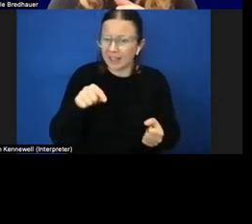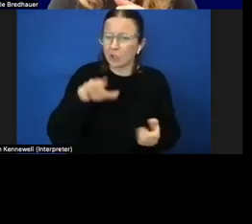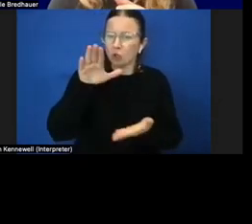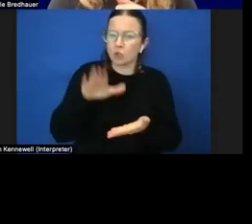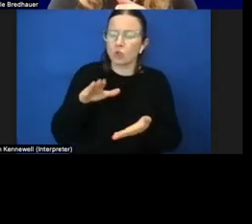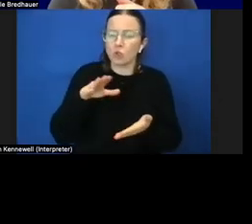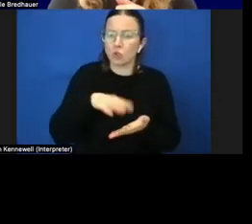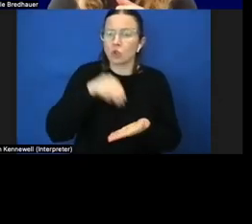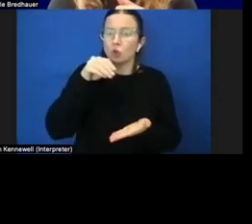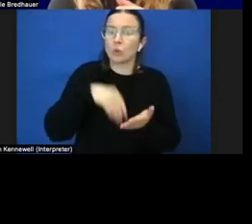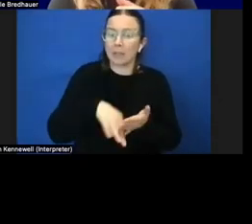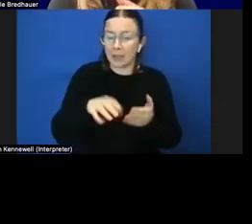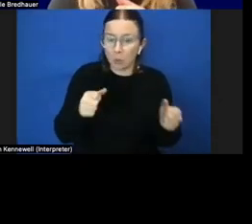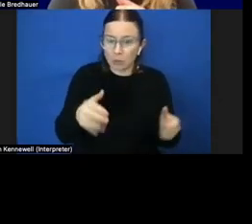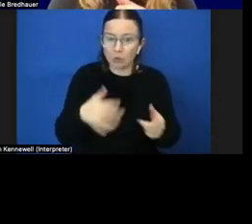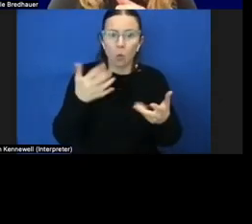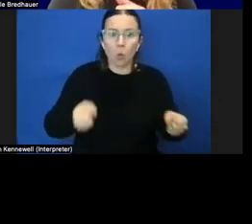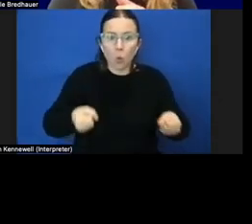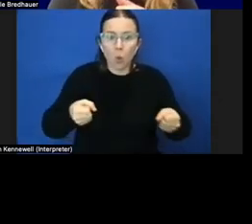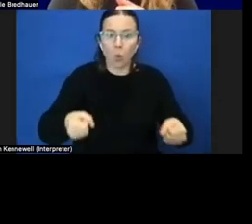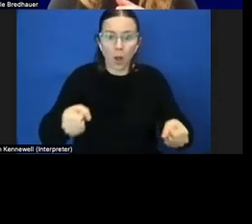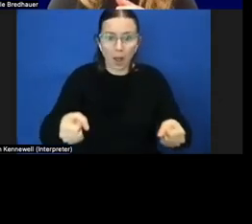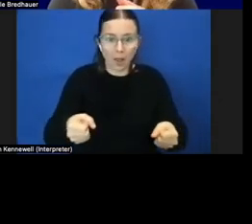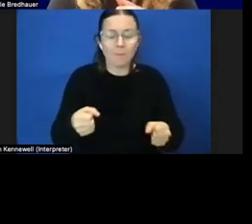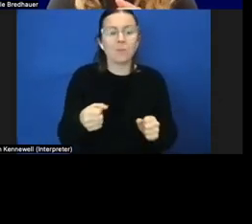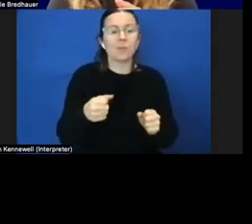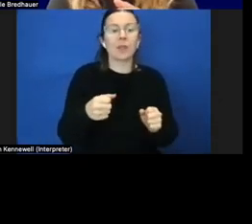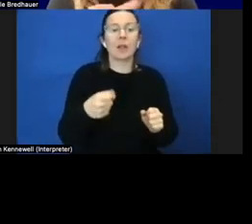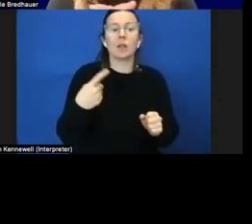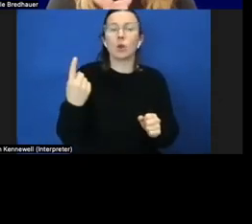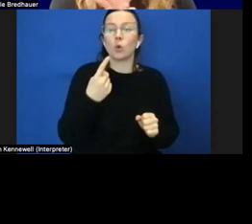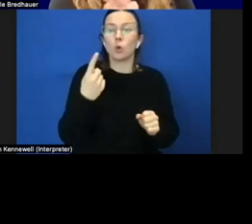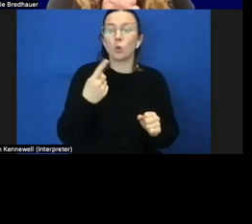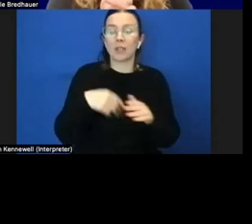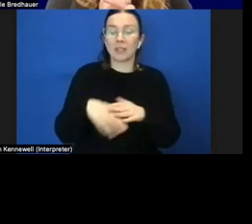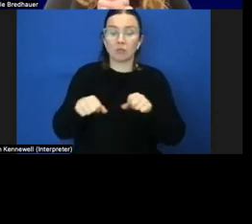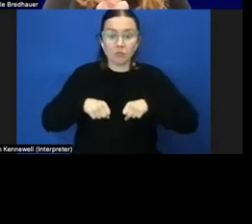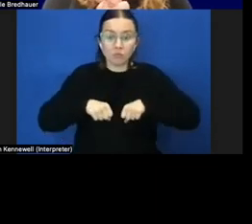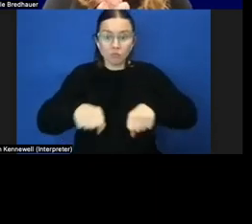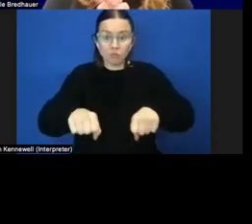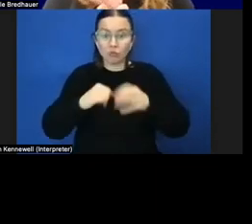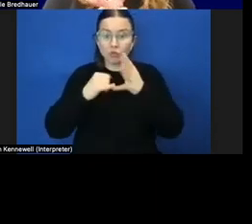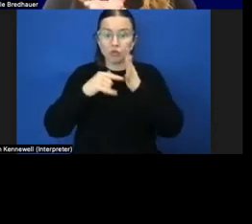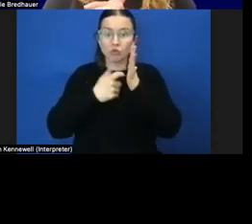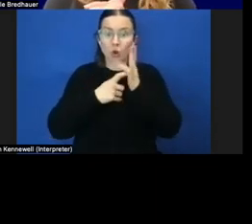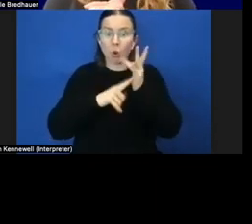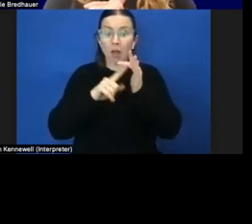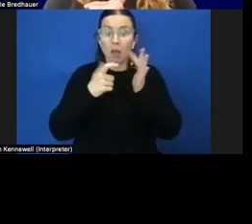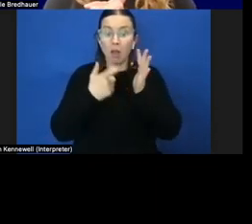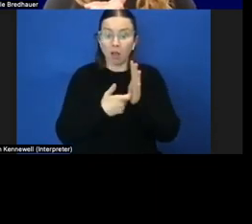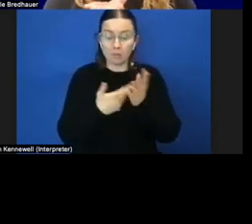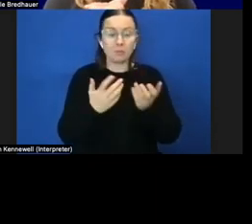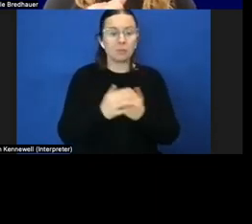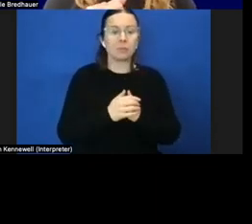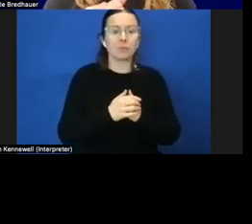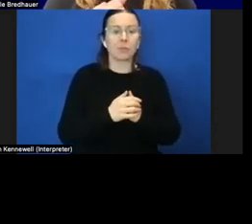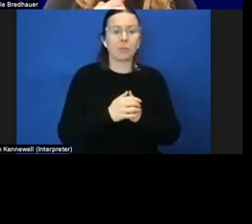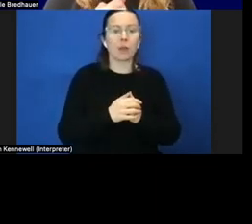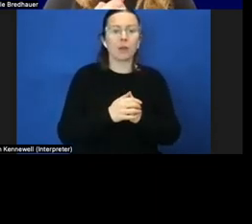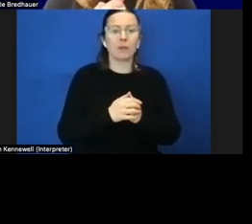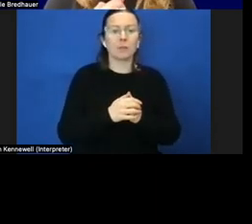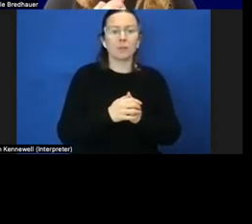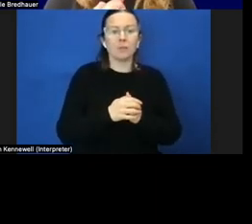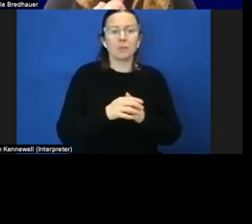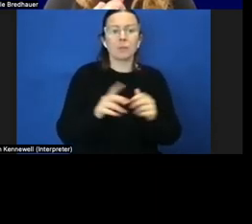students in walkers students in strollers um we're responding